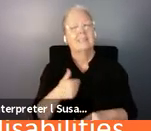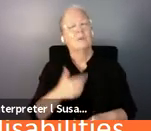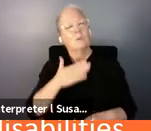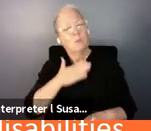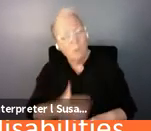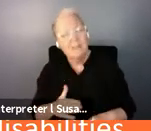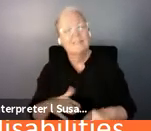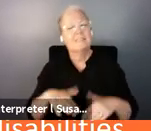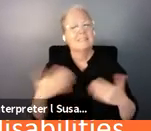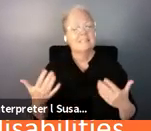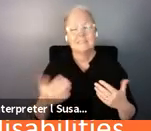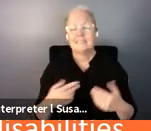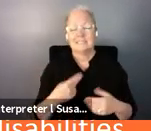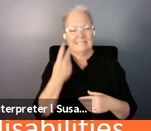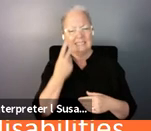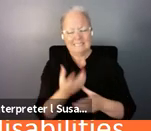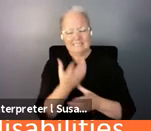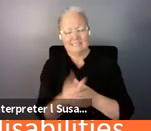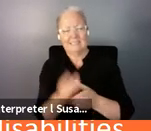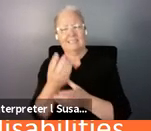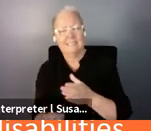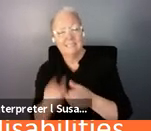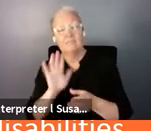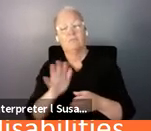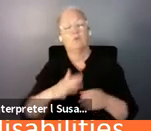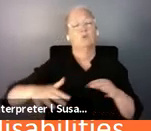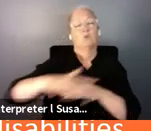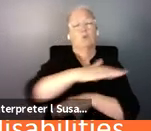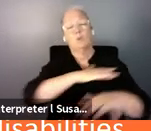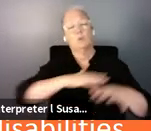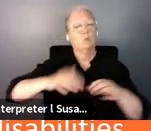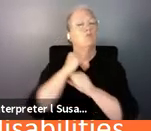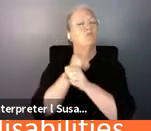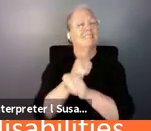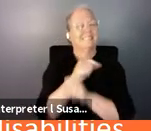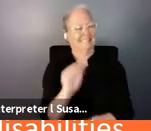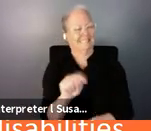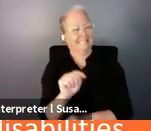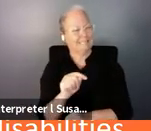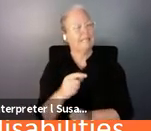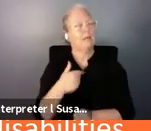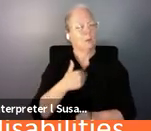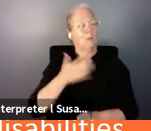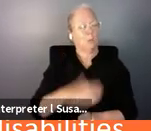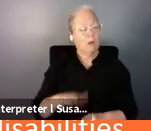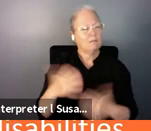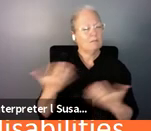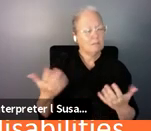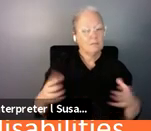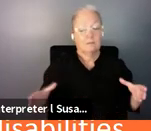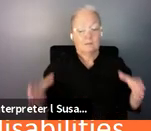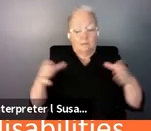gaps in social protection coverage for persons with a disability and highlight what is required to ensure